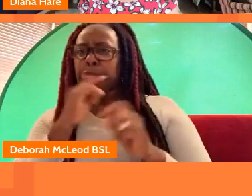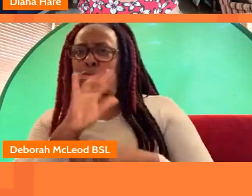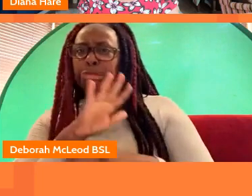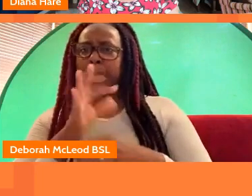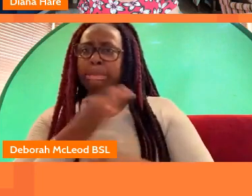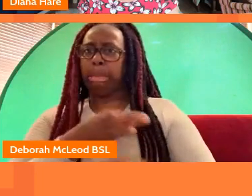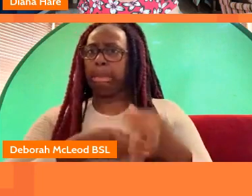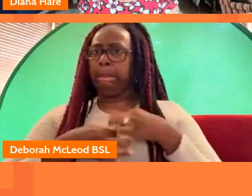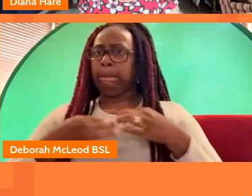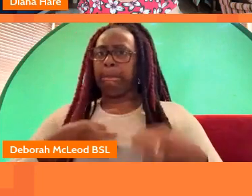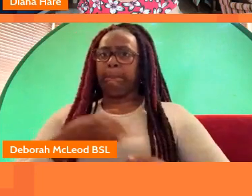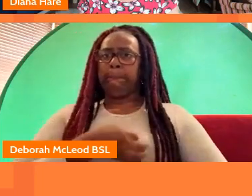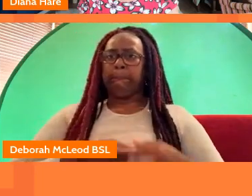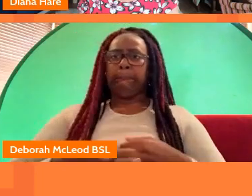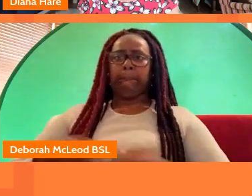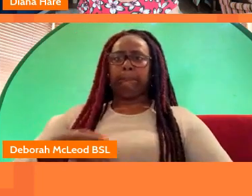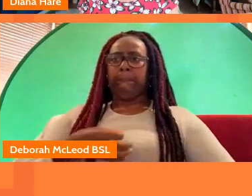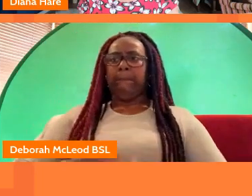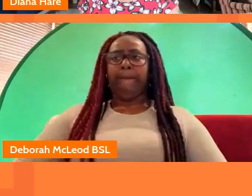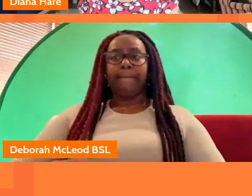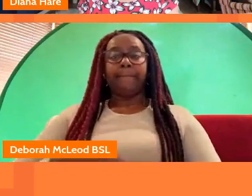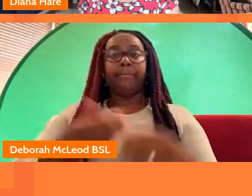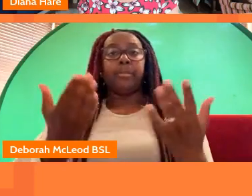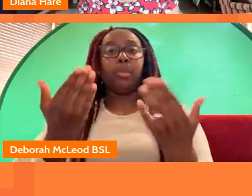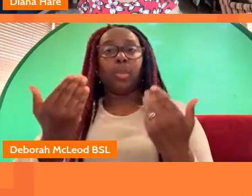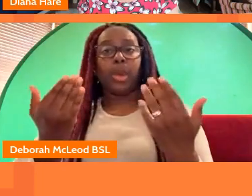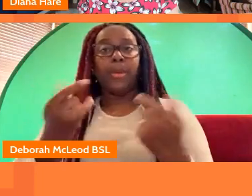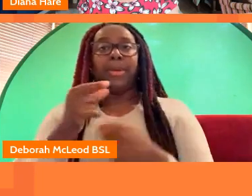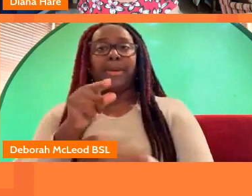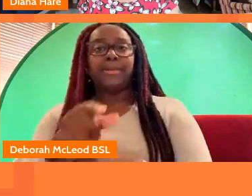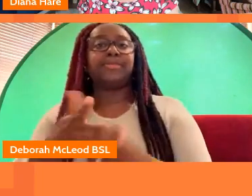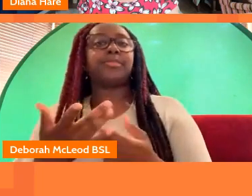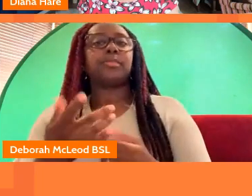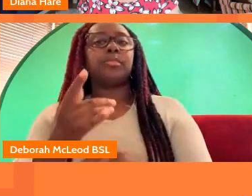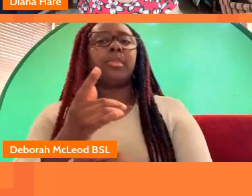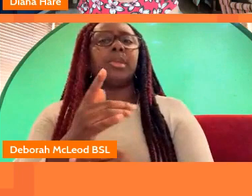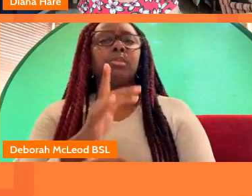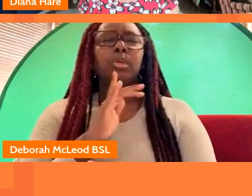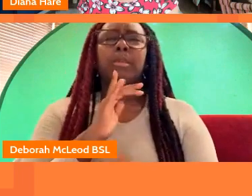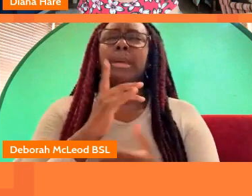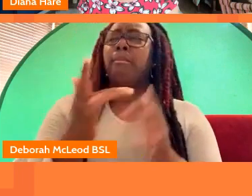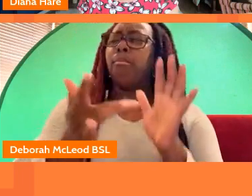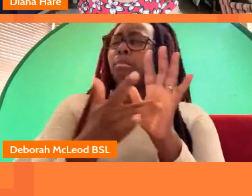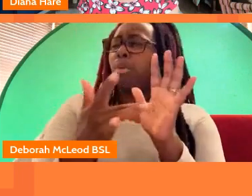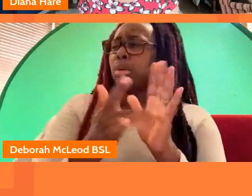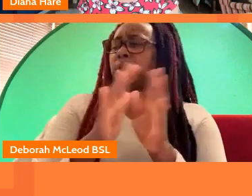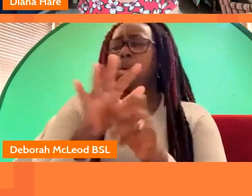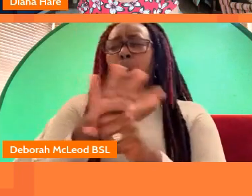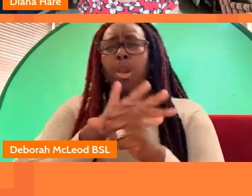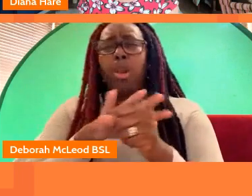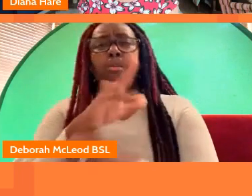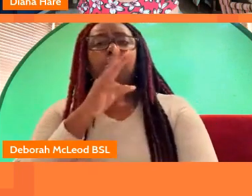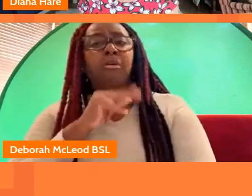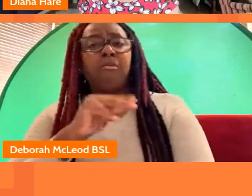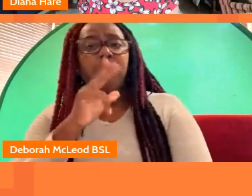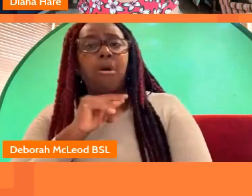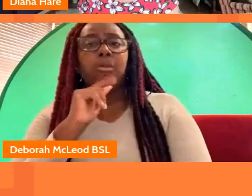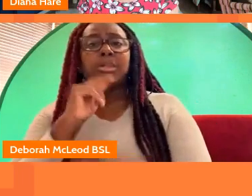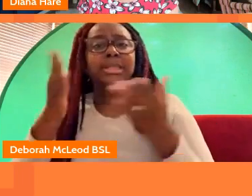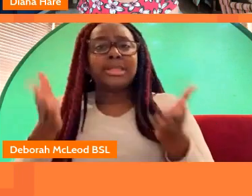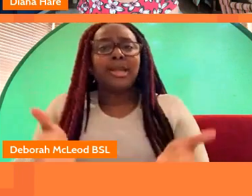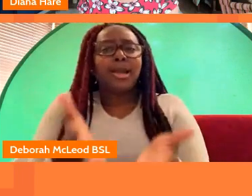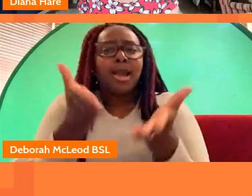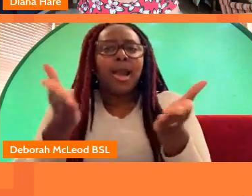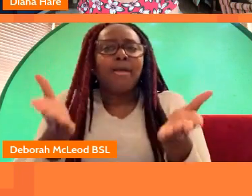welcome welcome so we're talking about kind of the importance of local voices of encouraging and